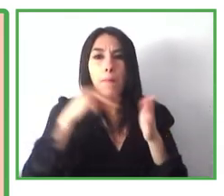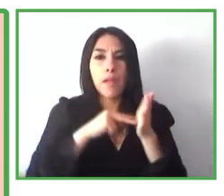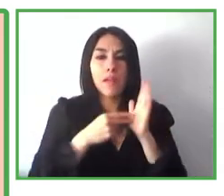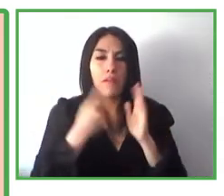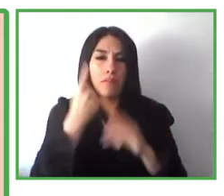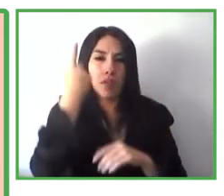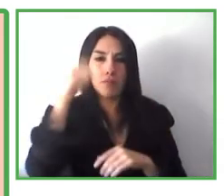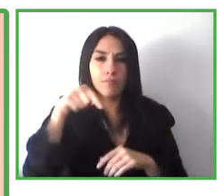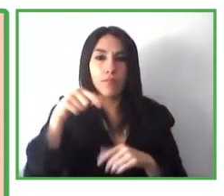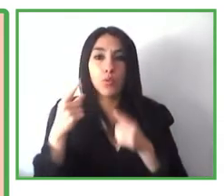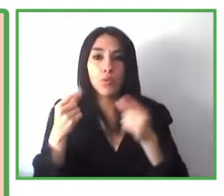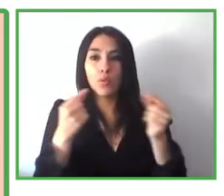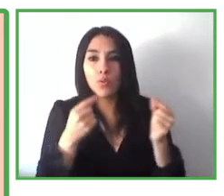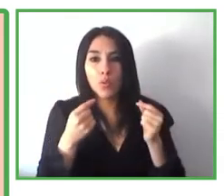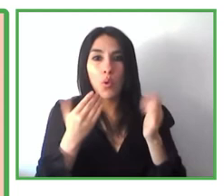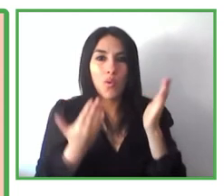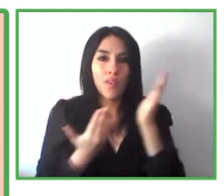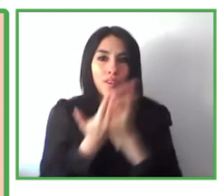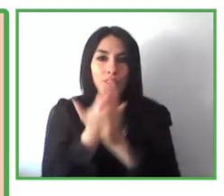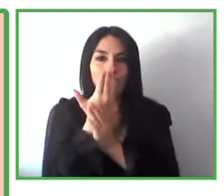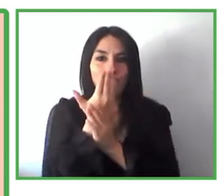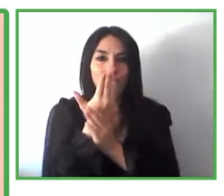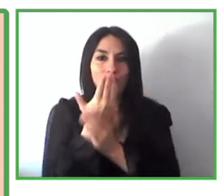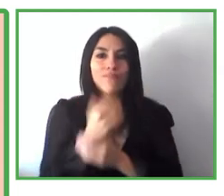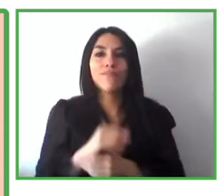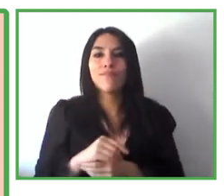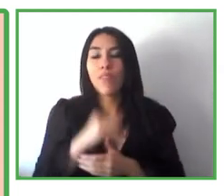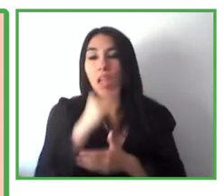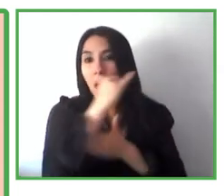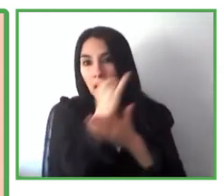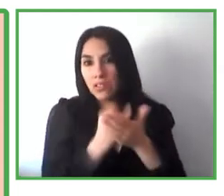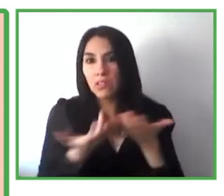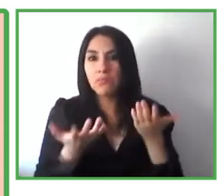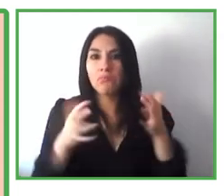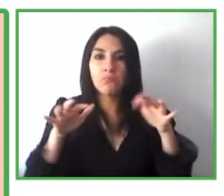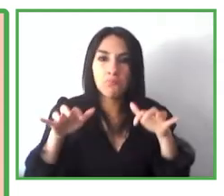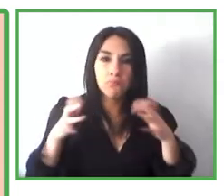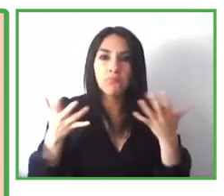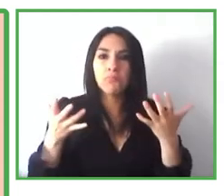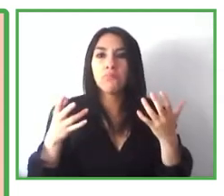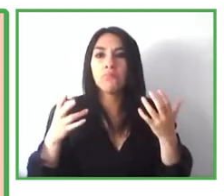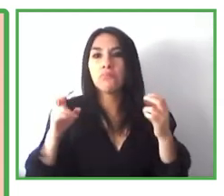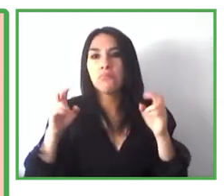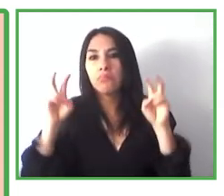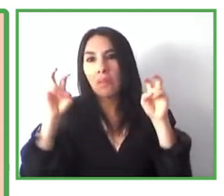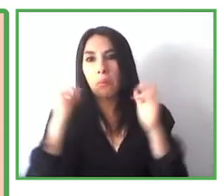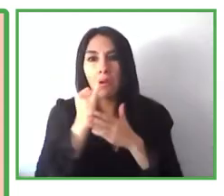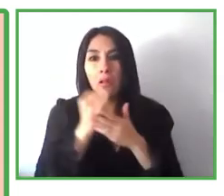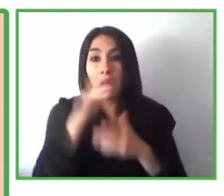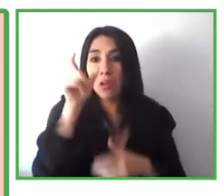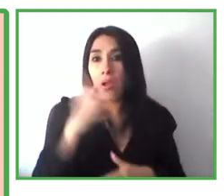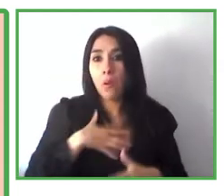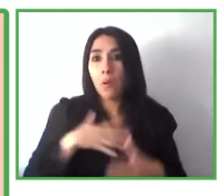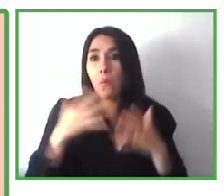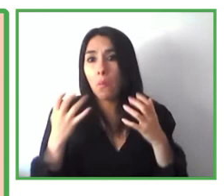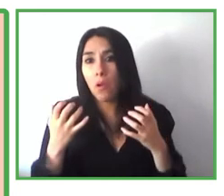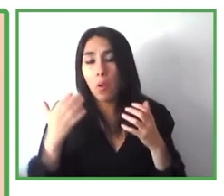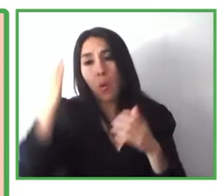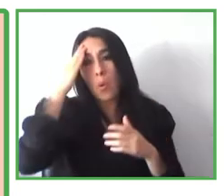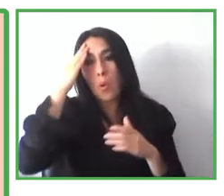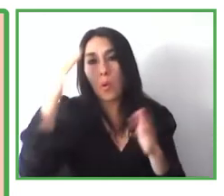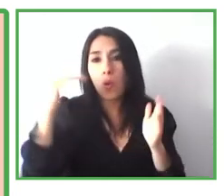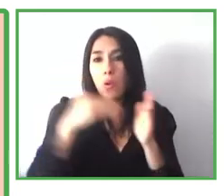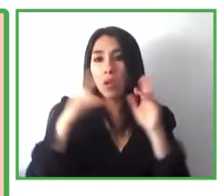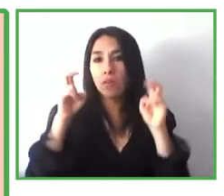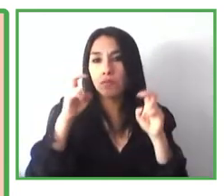new proposals, new interventions in the world of architecture and design. For those of you that want to find